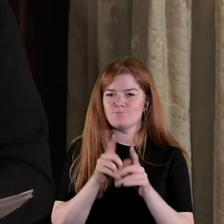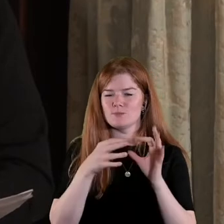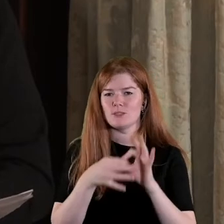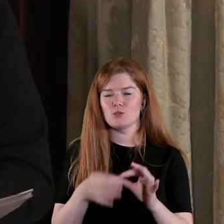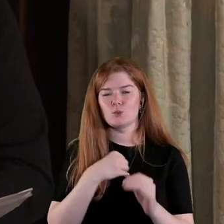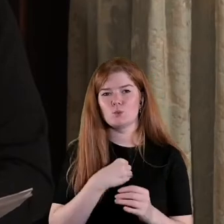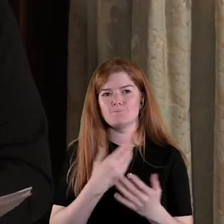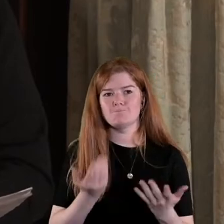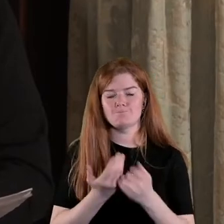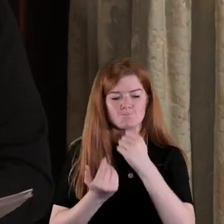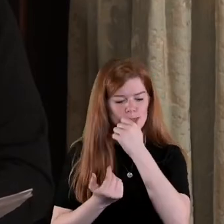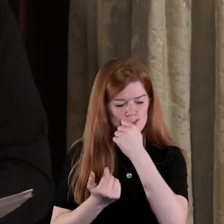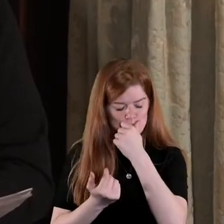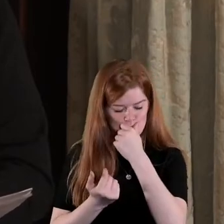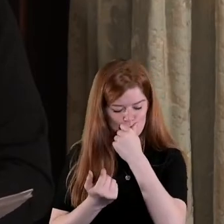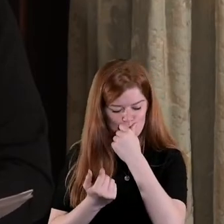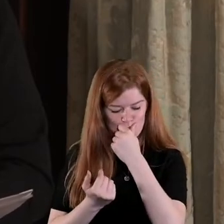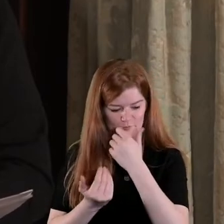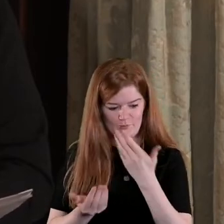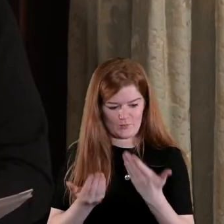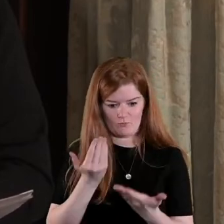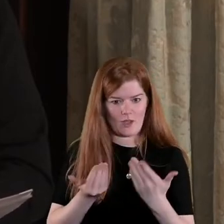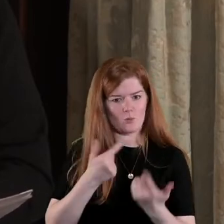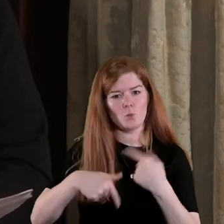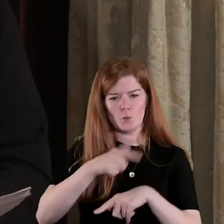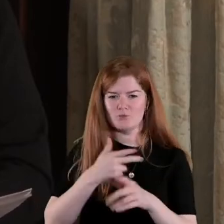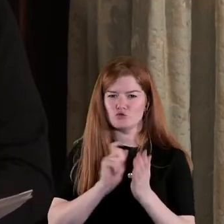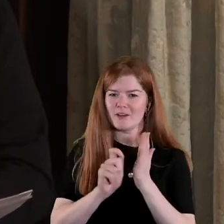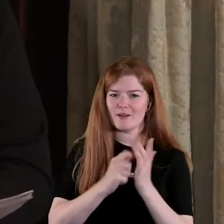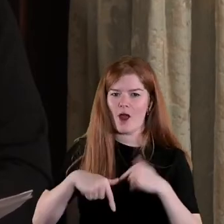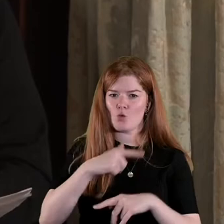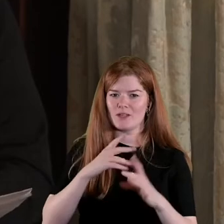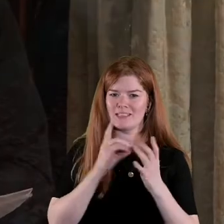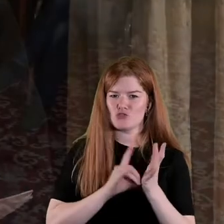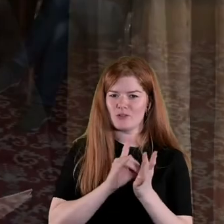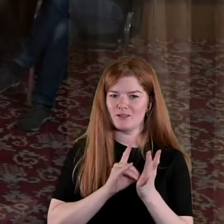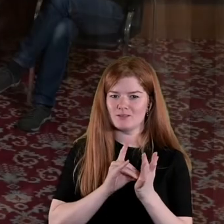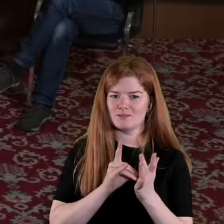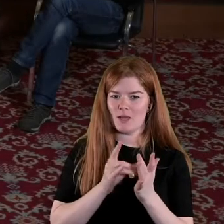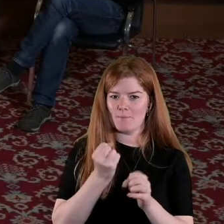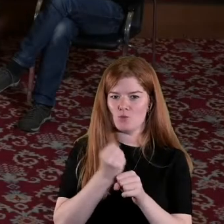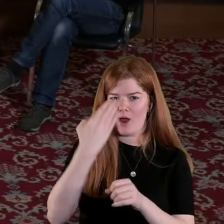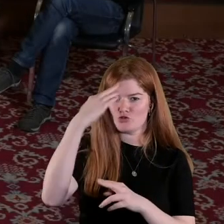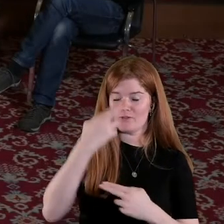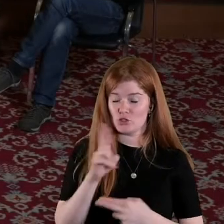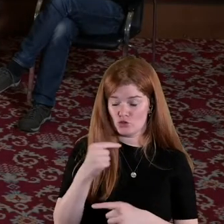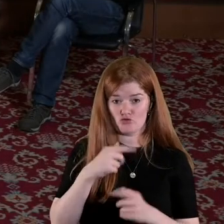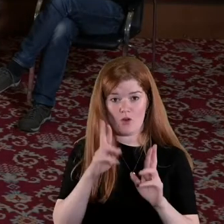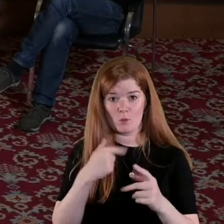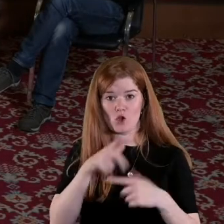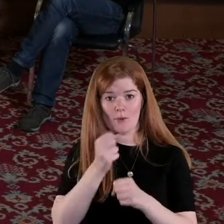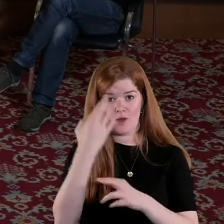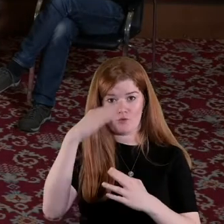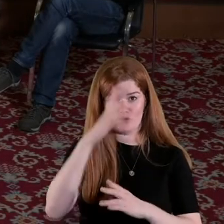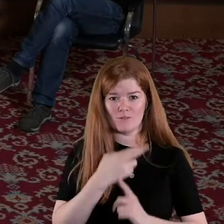with how we have often written in the history of the Irish revolution so we talk about the Irish revolution but